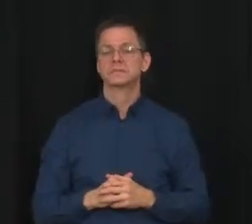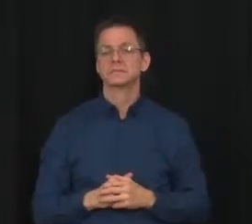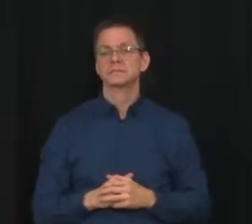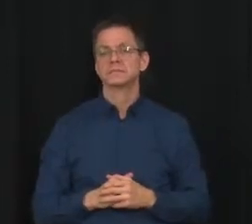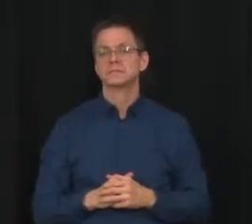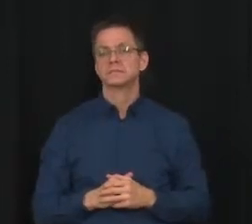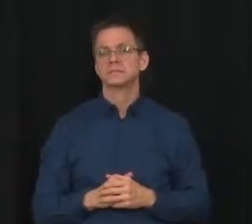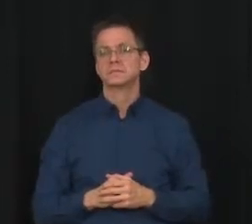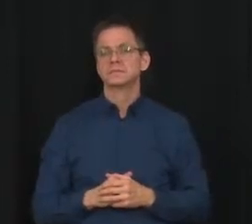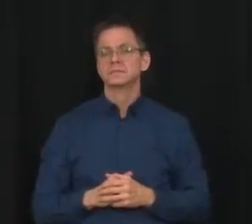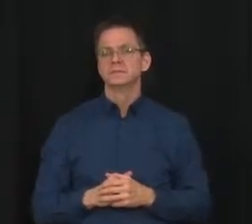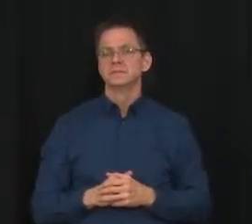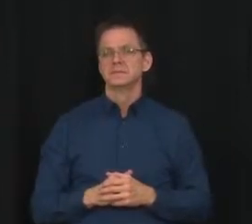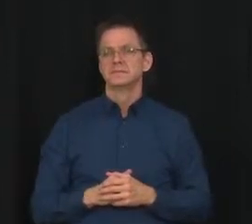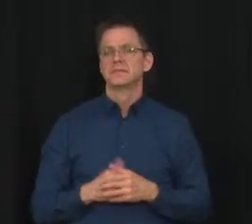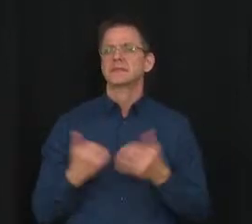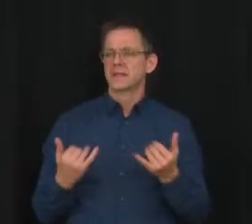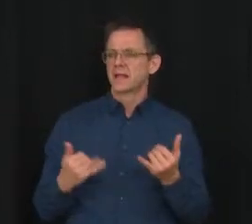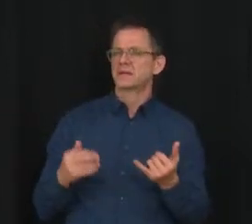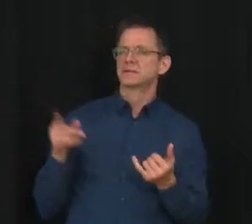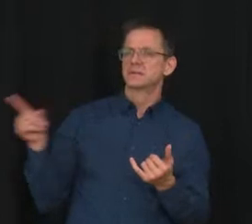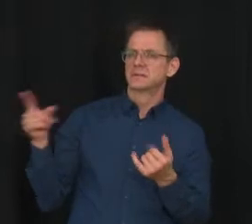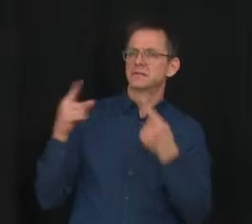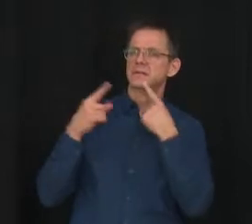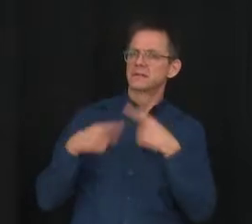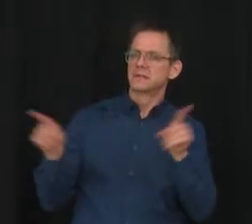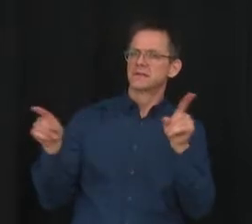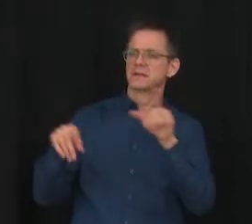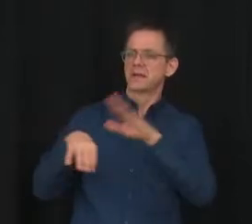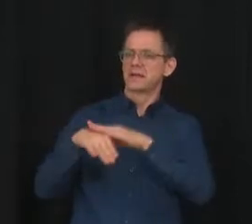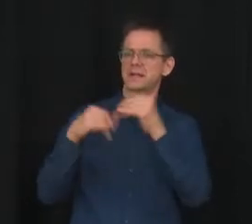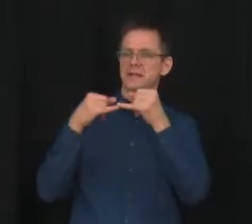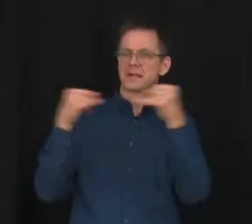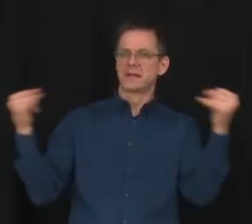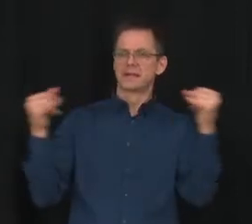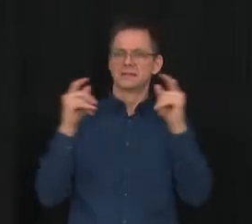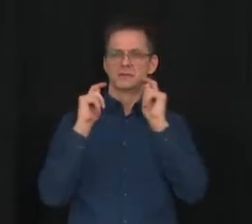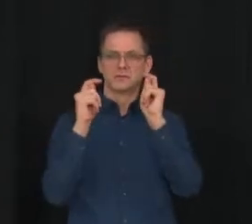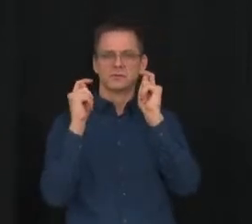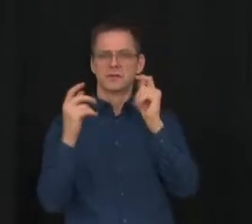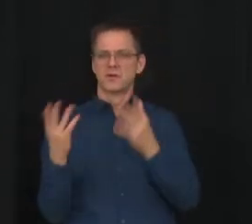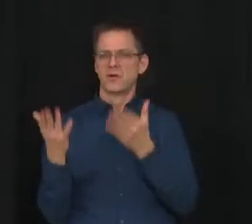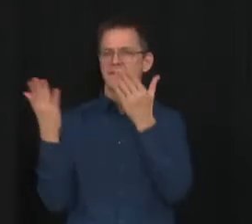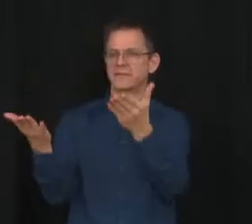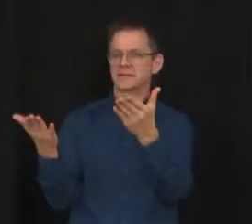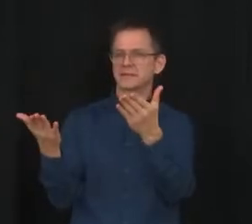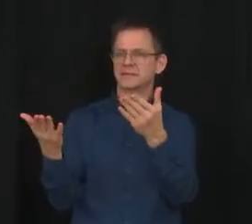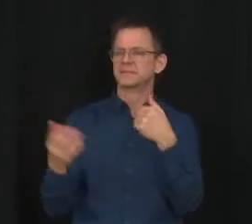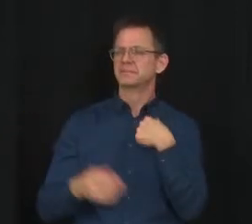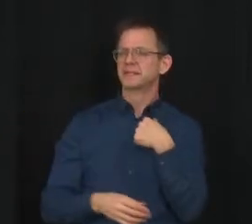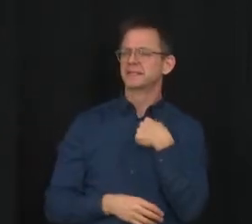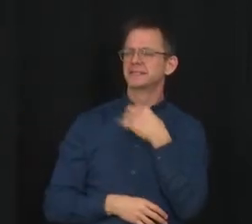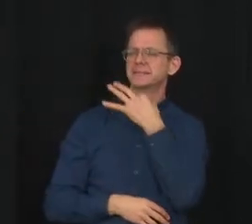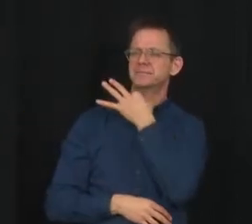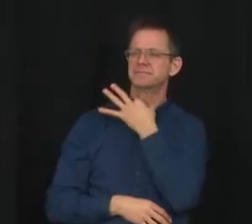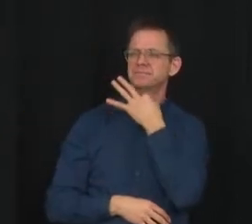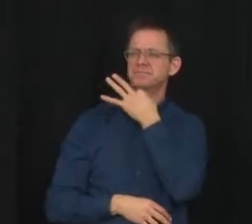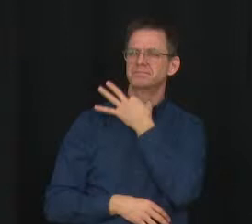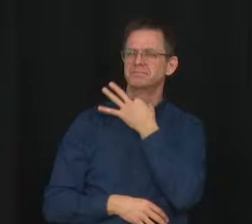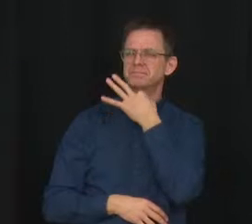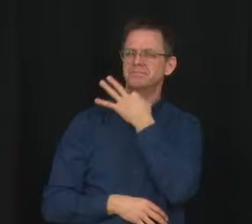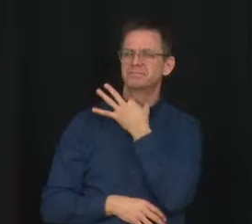was the online tutoring that's going to be offered. I mean, with that, what have you seen with students when it comes to